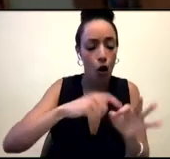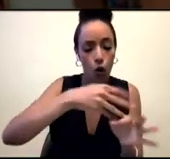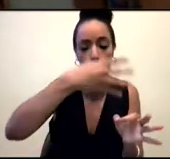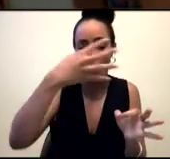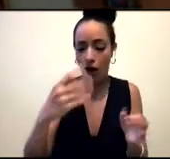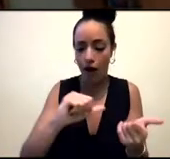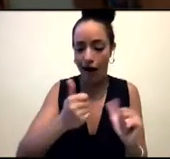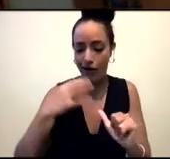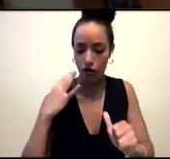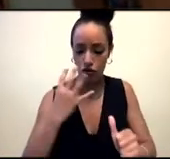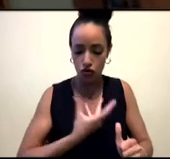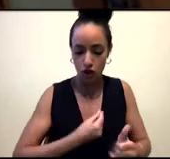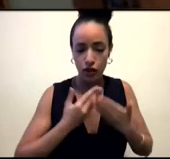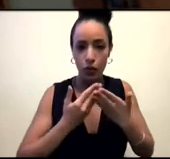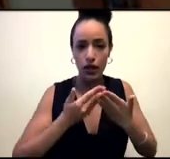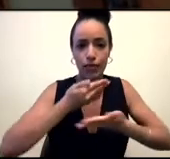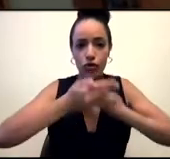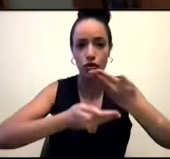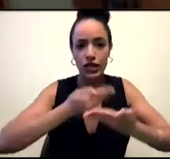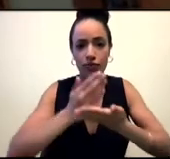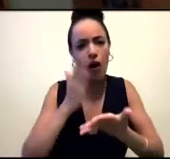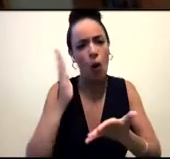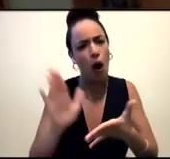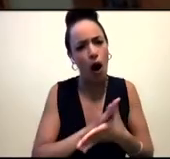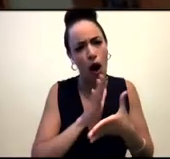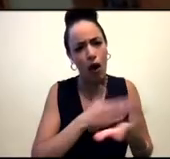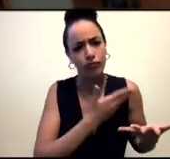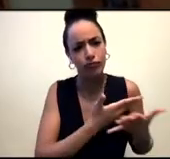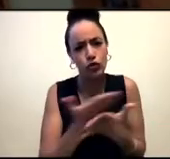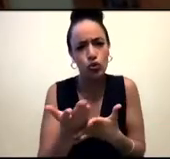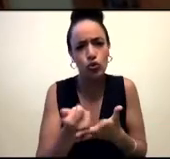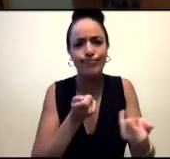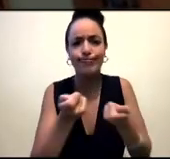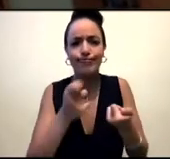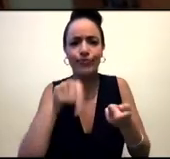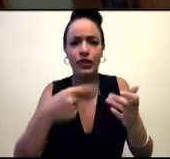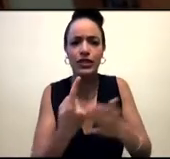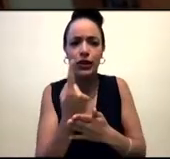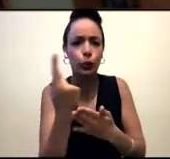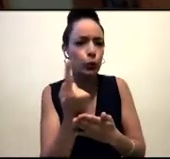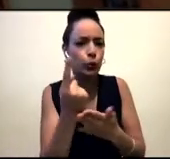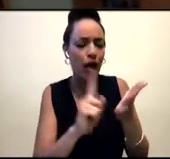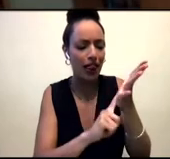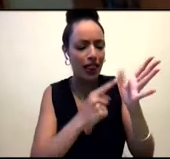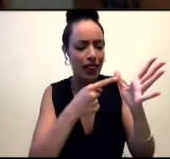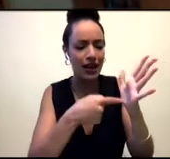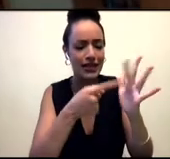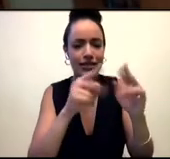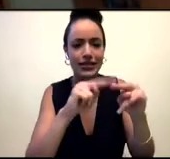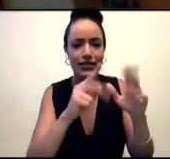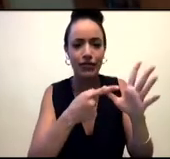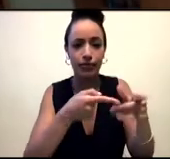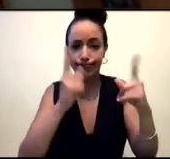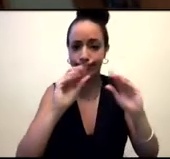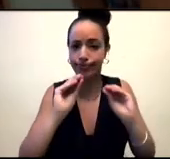And I'm really pleased to introduce the chair for the event, who is Latifa. Latifa is director of education at